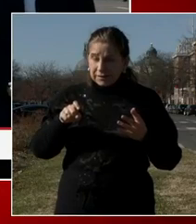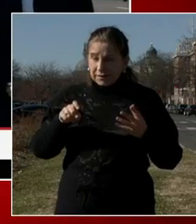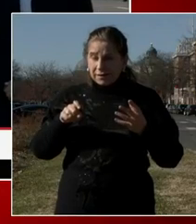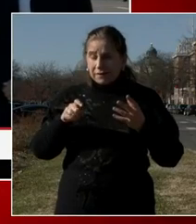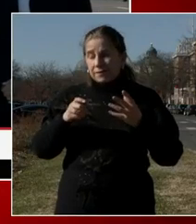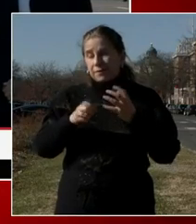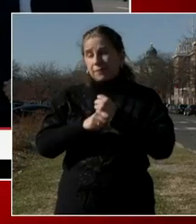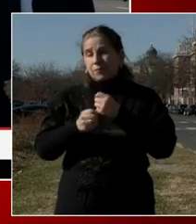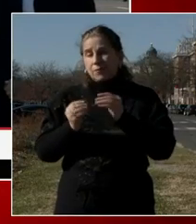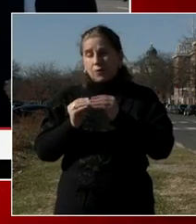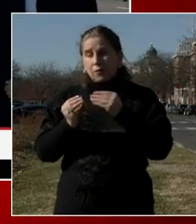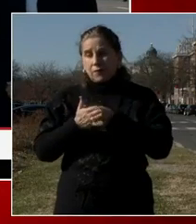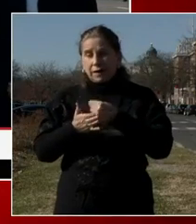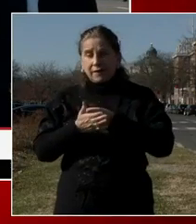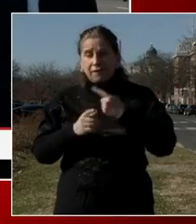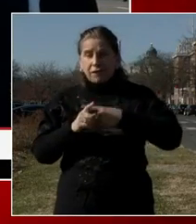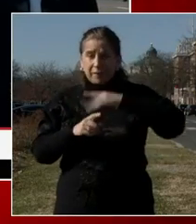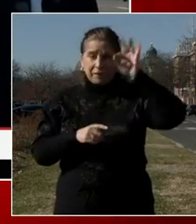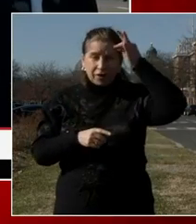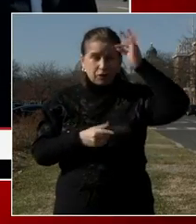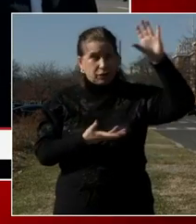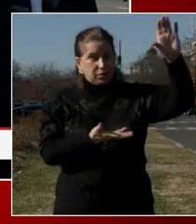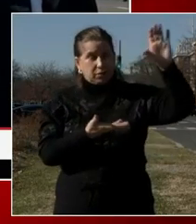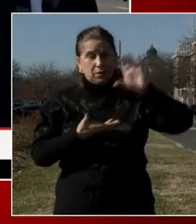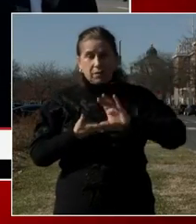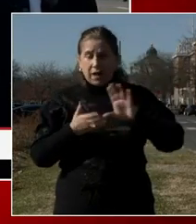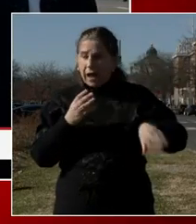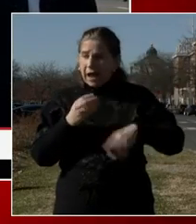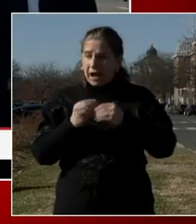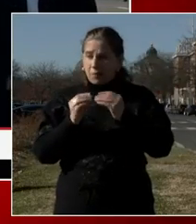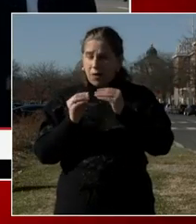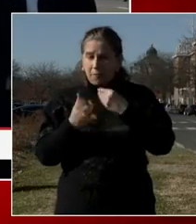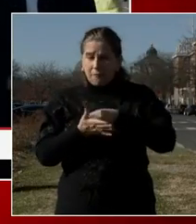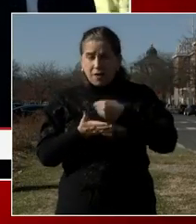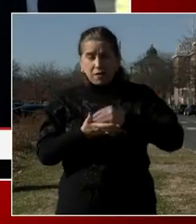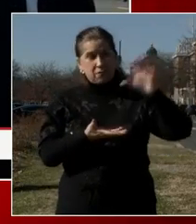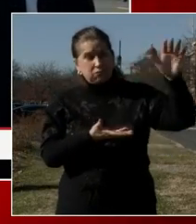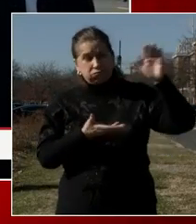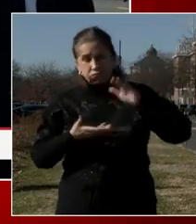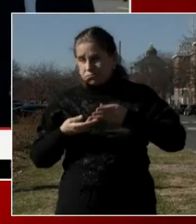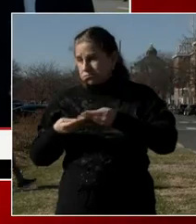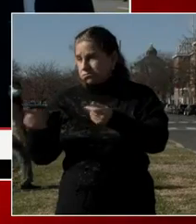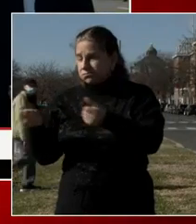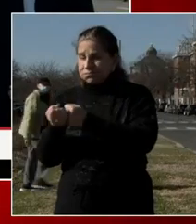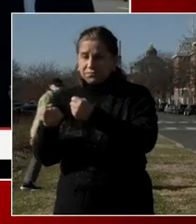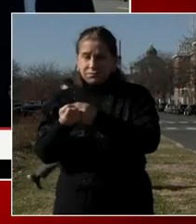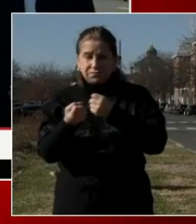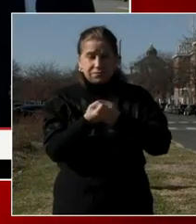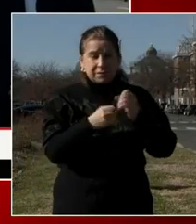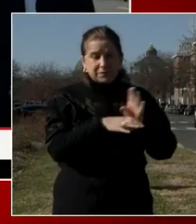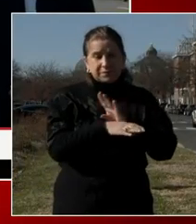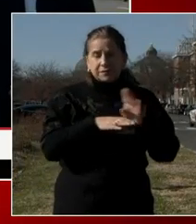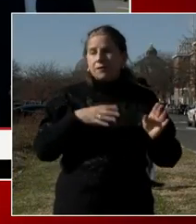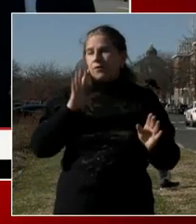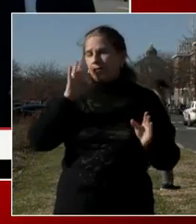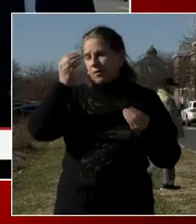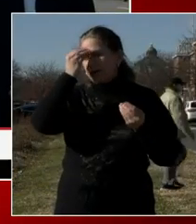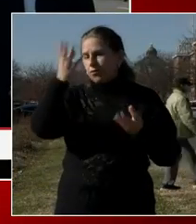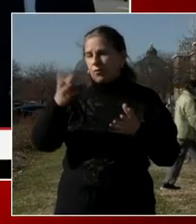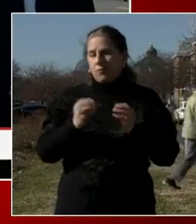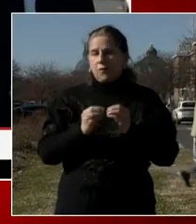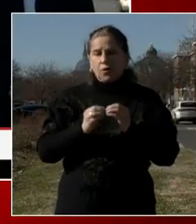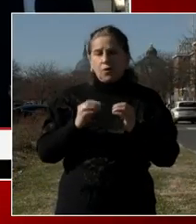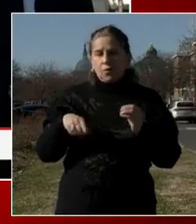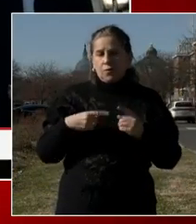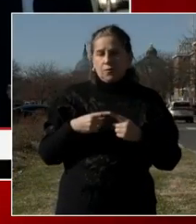that can be made, um, through that process. So we're starting that and we will get back to you. Um, today I